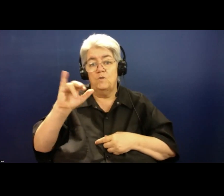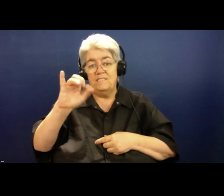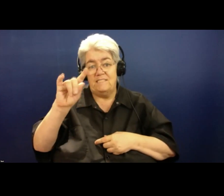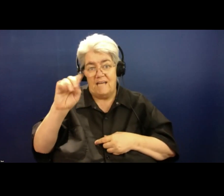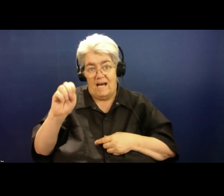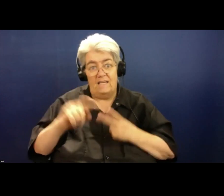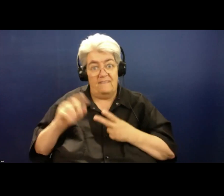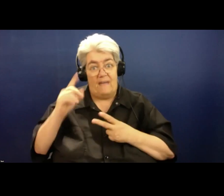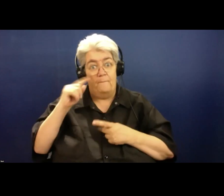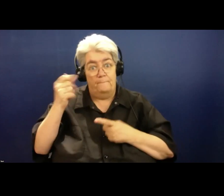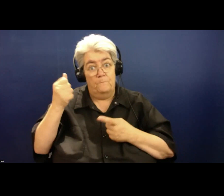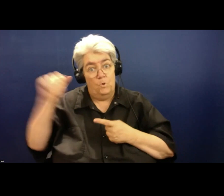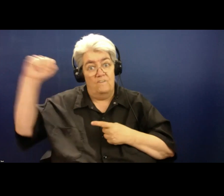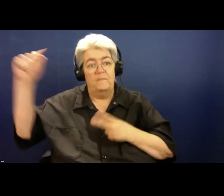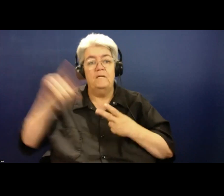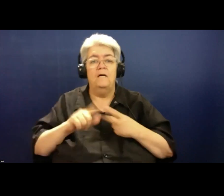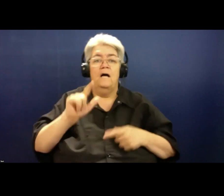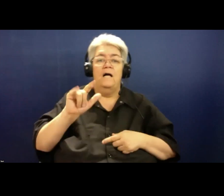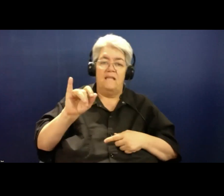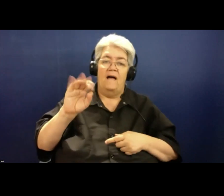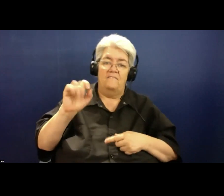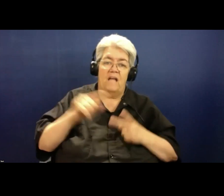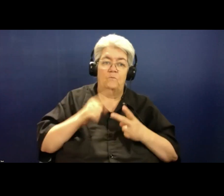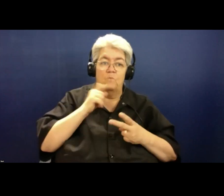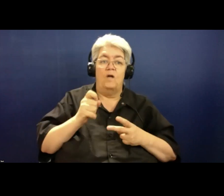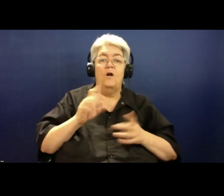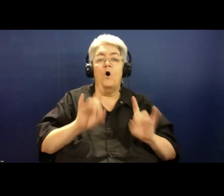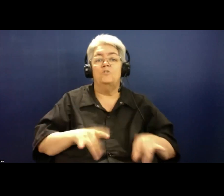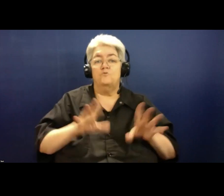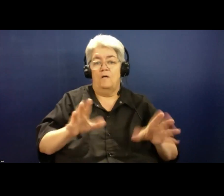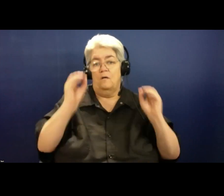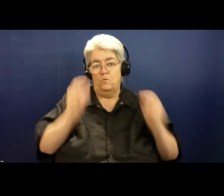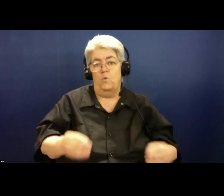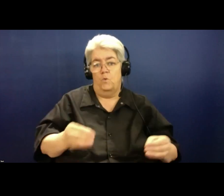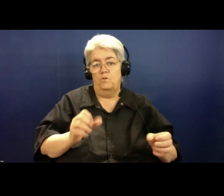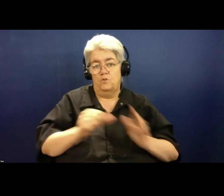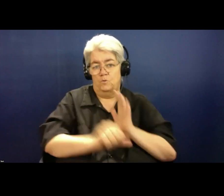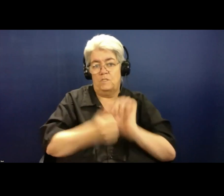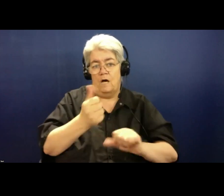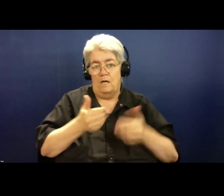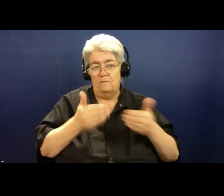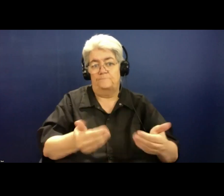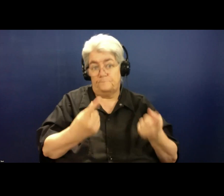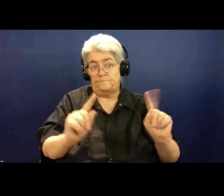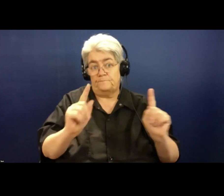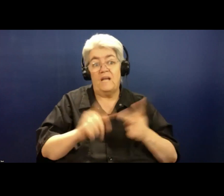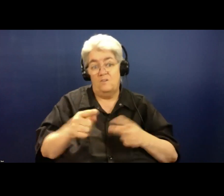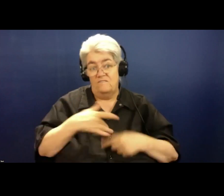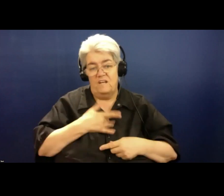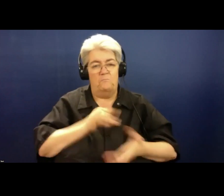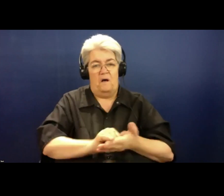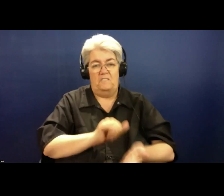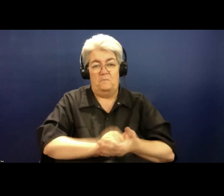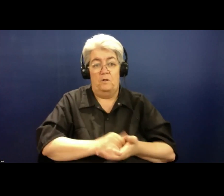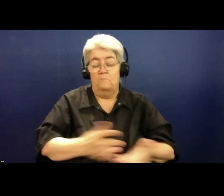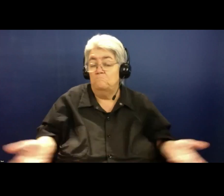Lifeline Australia set ourselves the objective of an Australia free of suicide. And for those who think that can't be done, we're never going